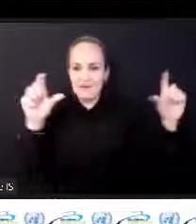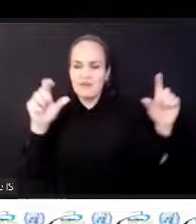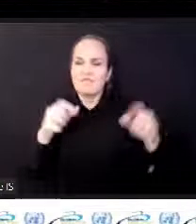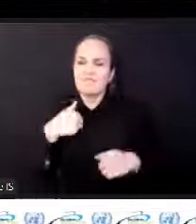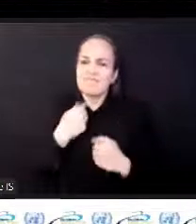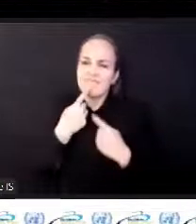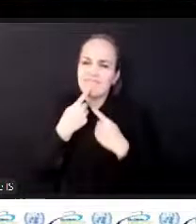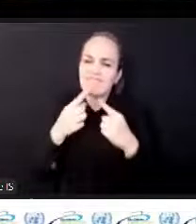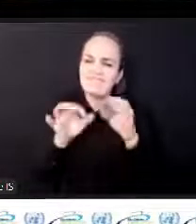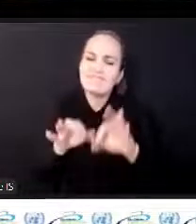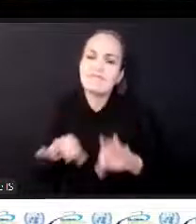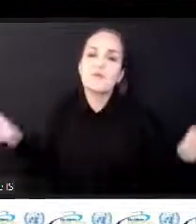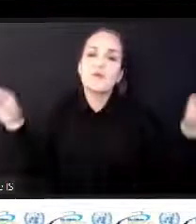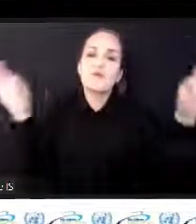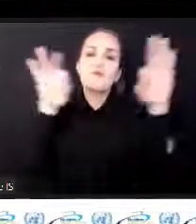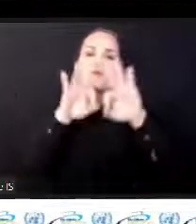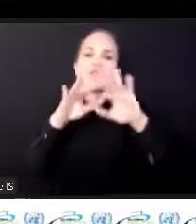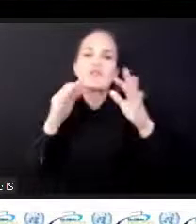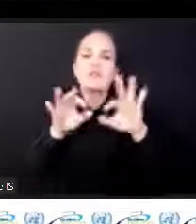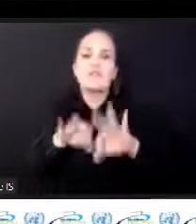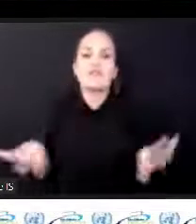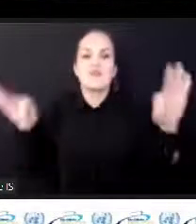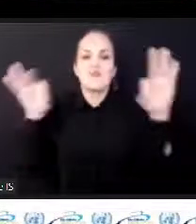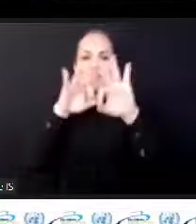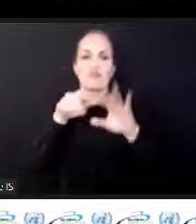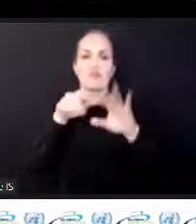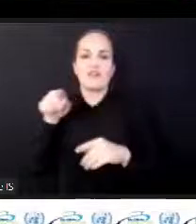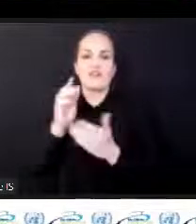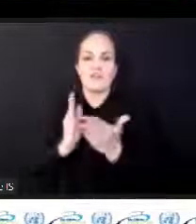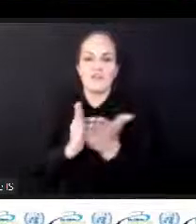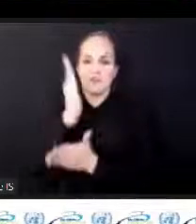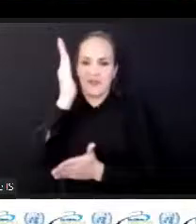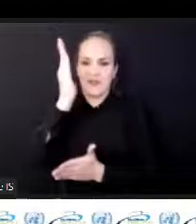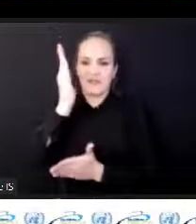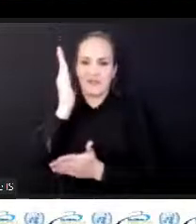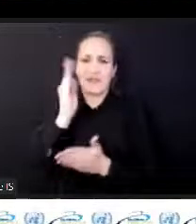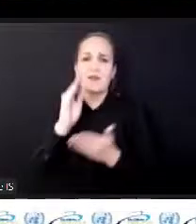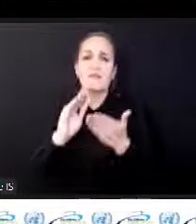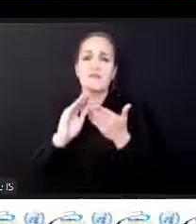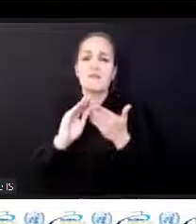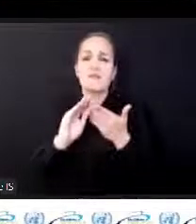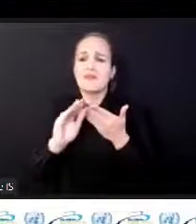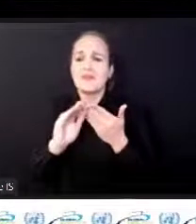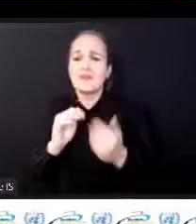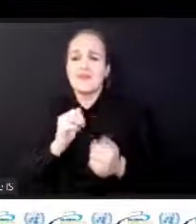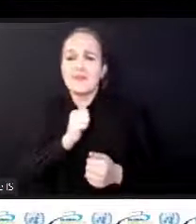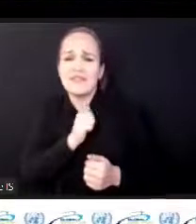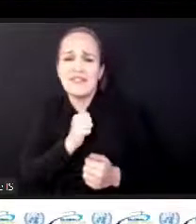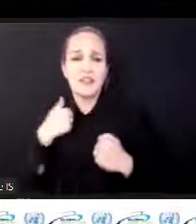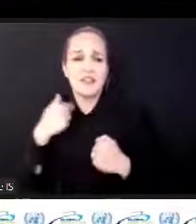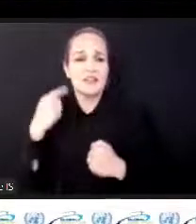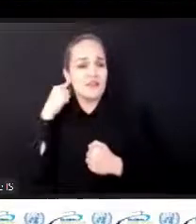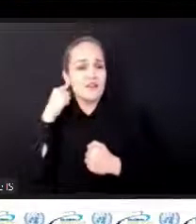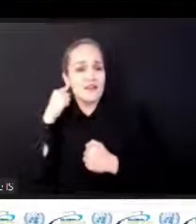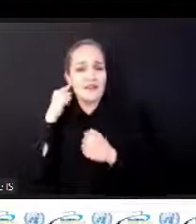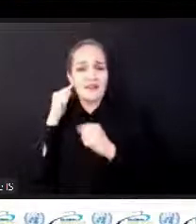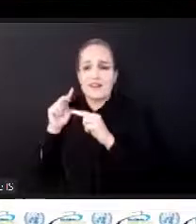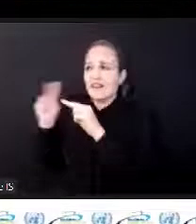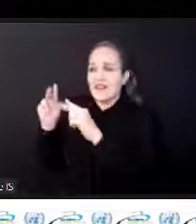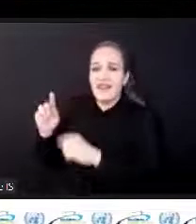background. It's an alarm going off, I think. Thank you. Thank you. Thank you so much. And I'd like to give the